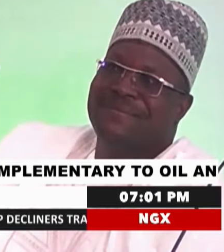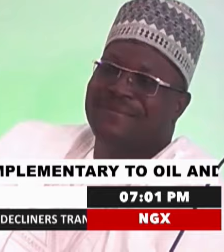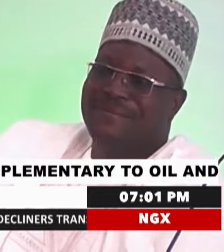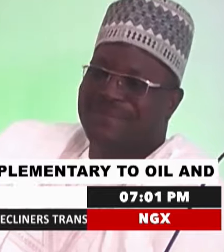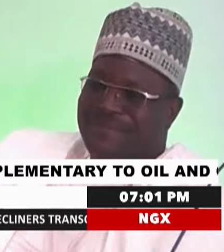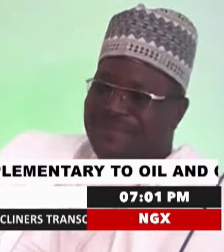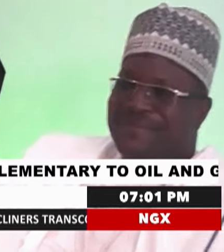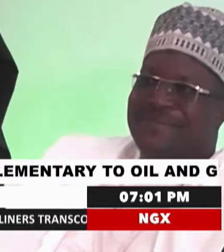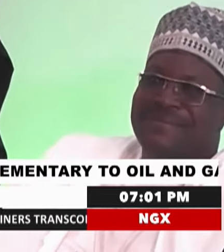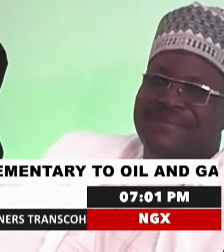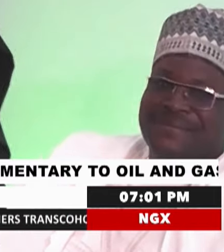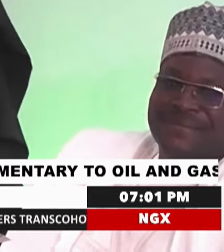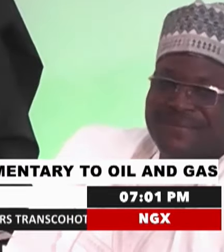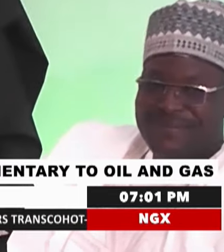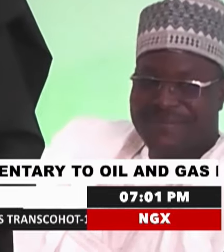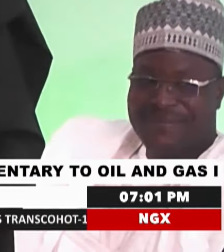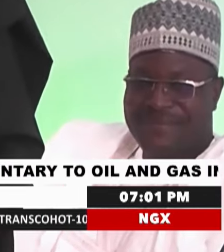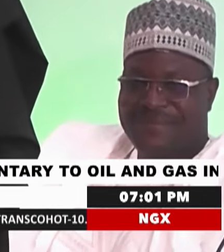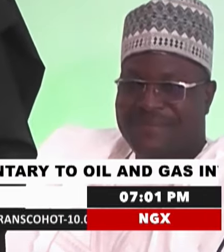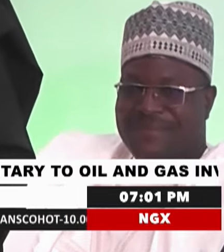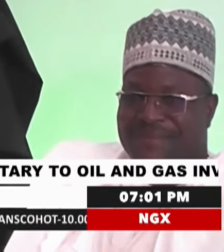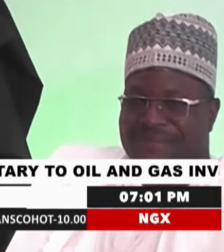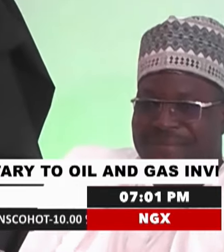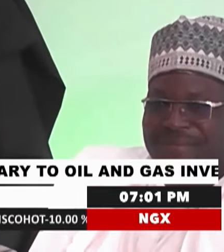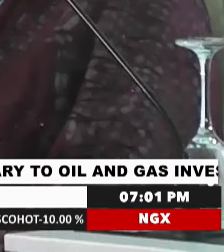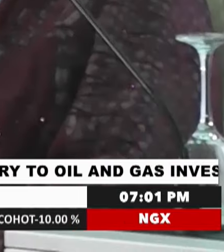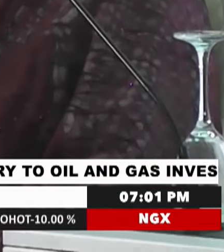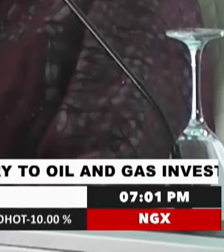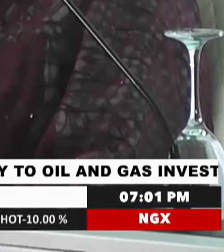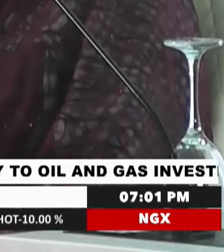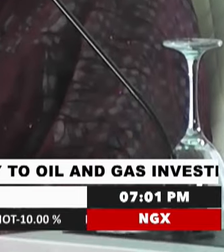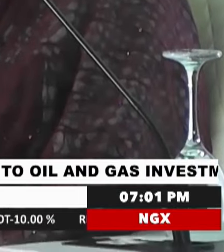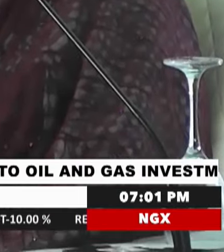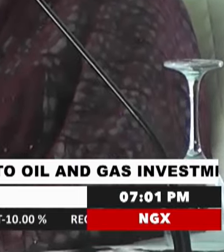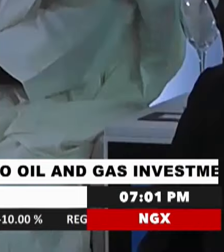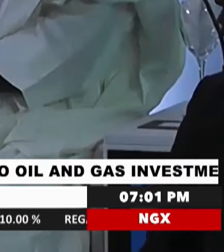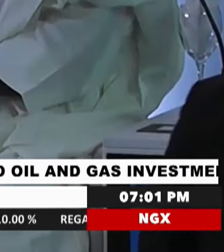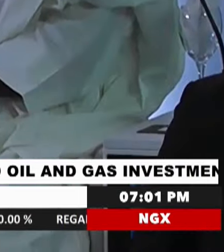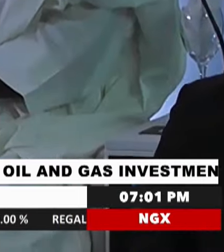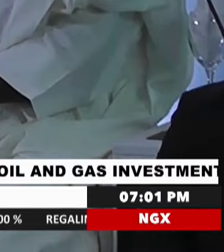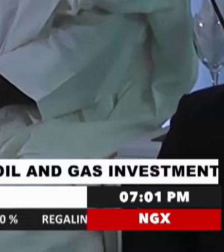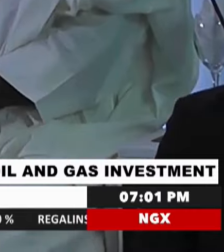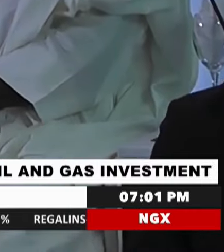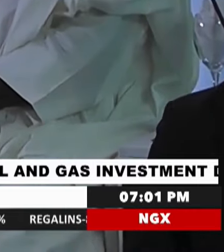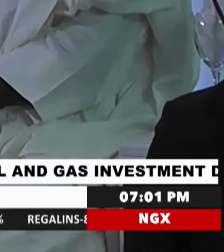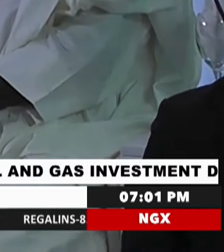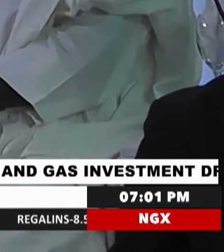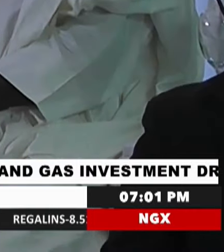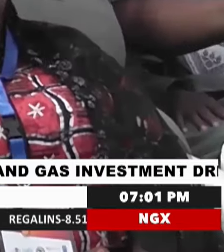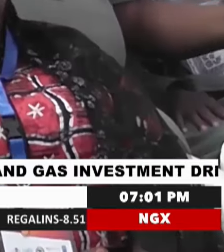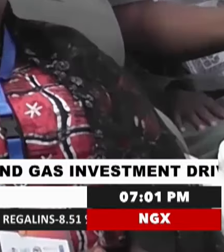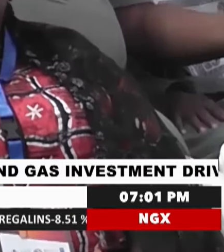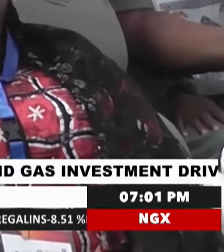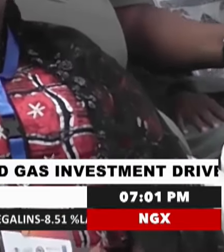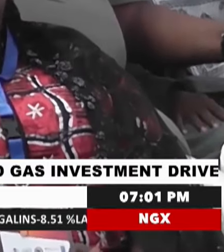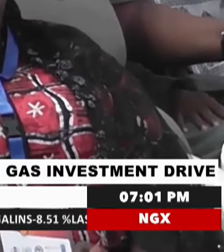keynote address set the tone for the summit, which brought together governors from the southern northwest states and development partners.